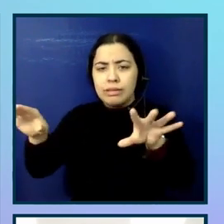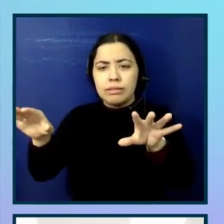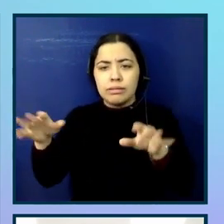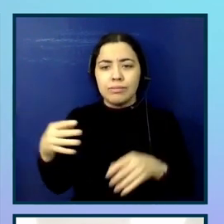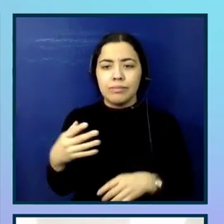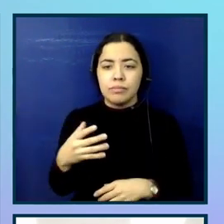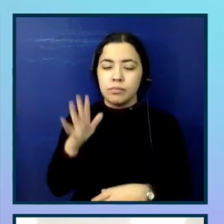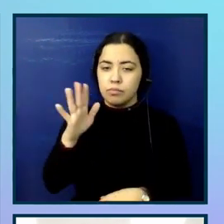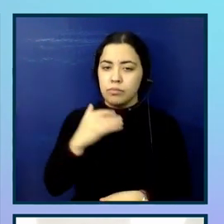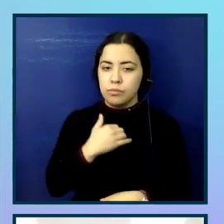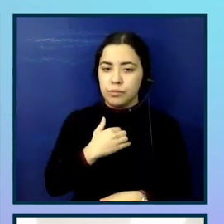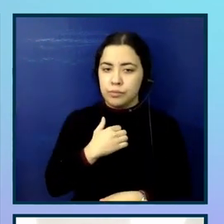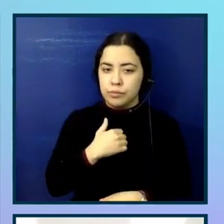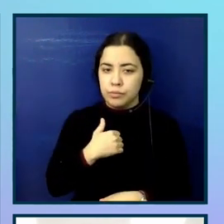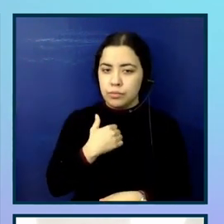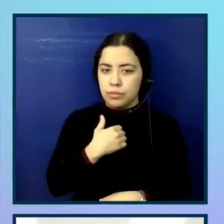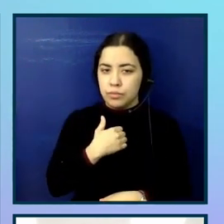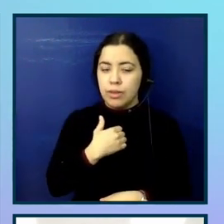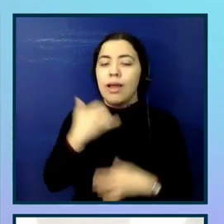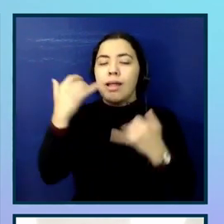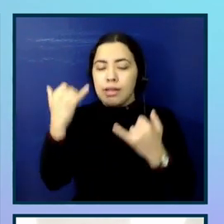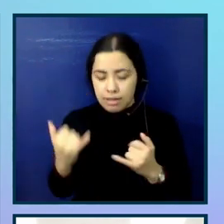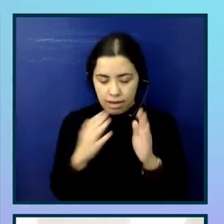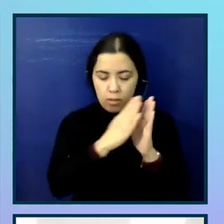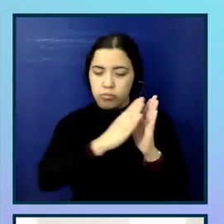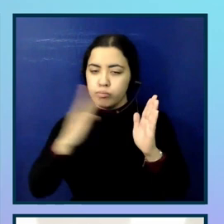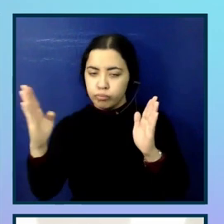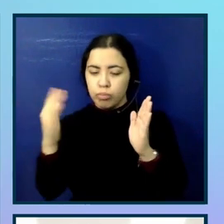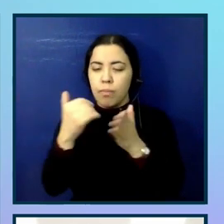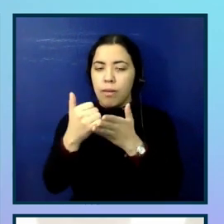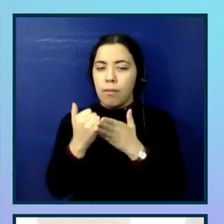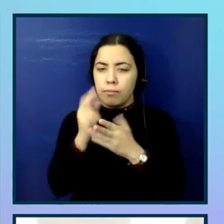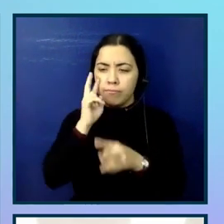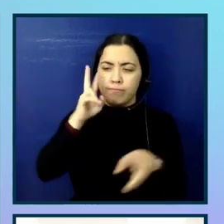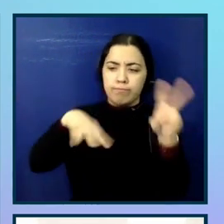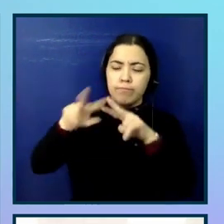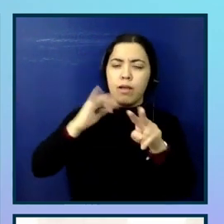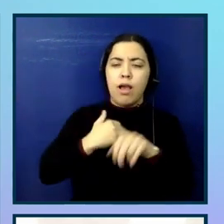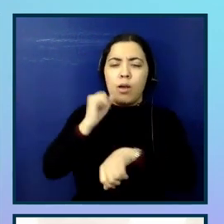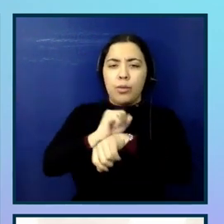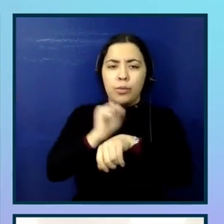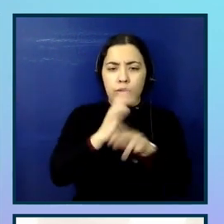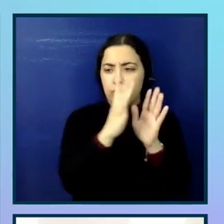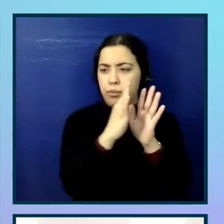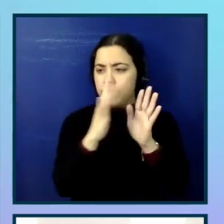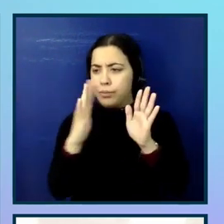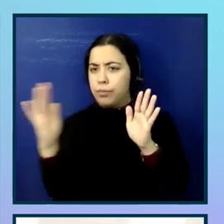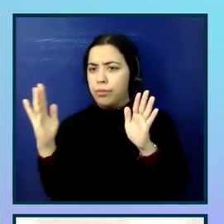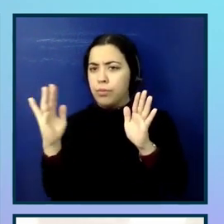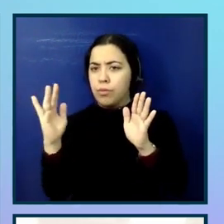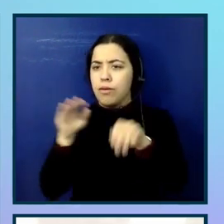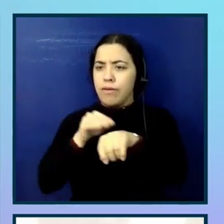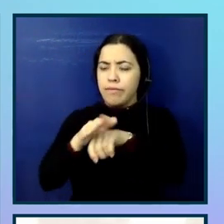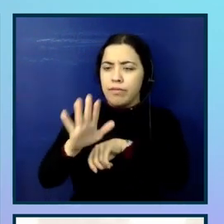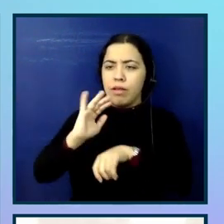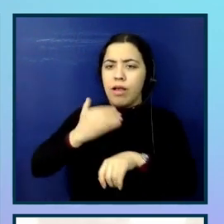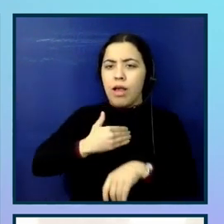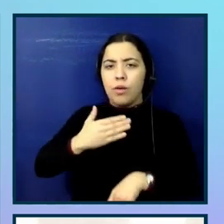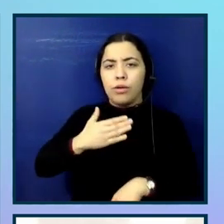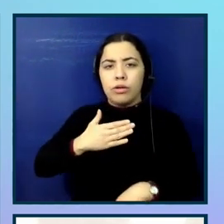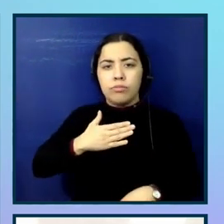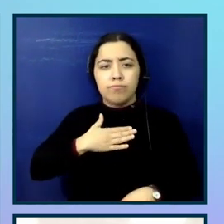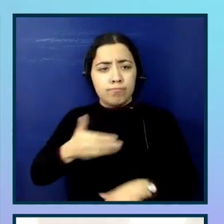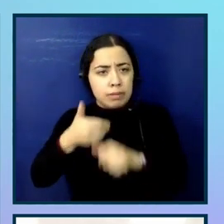to help us see how much the work that we're doing is actually impacting our compliance results and our